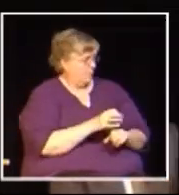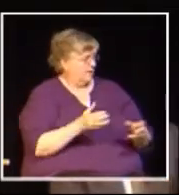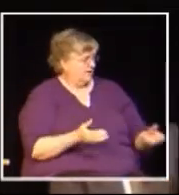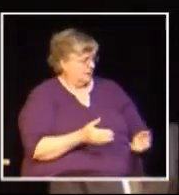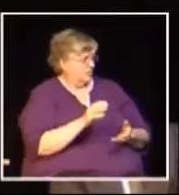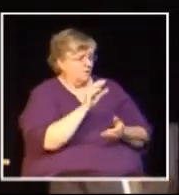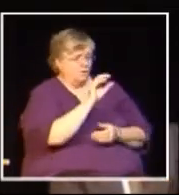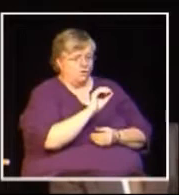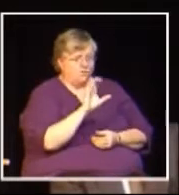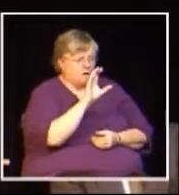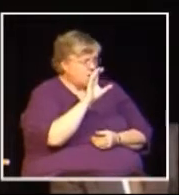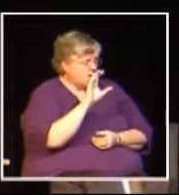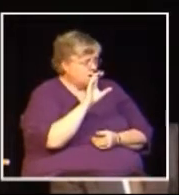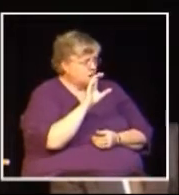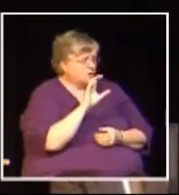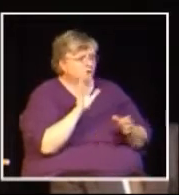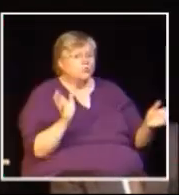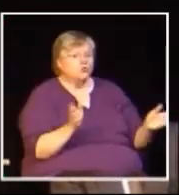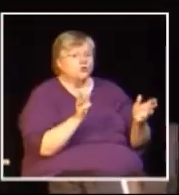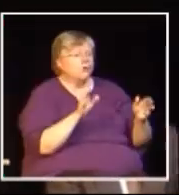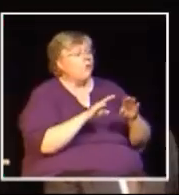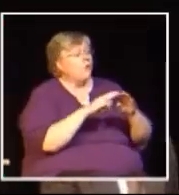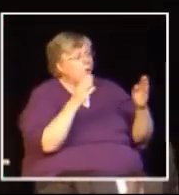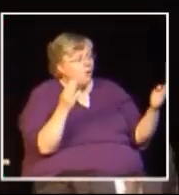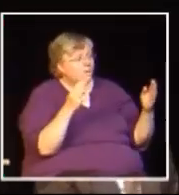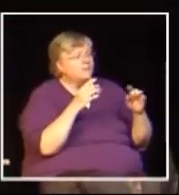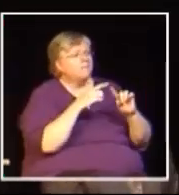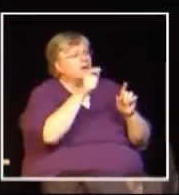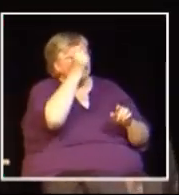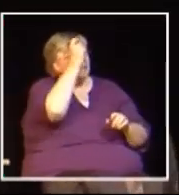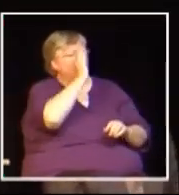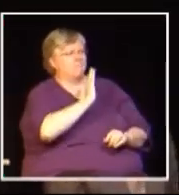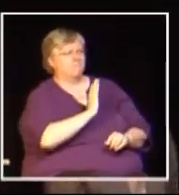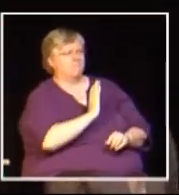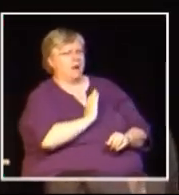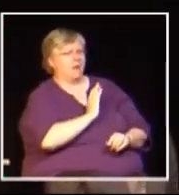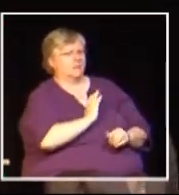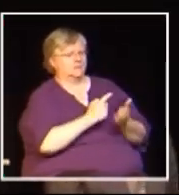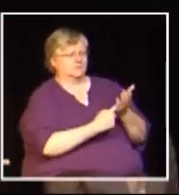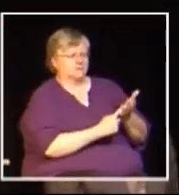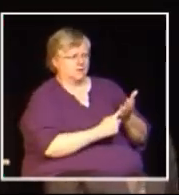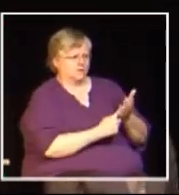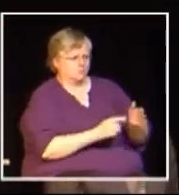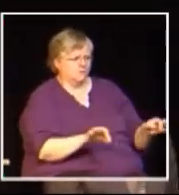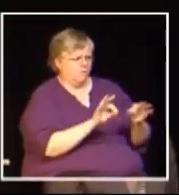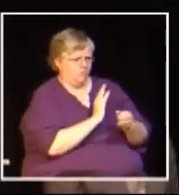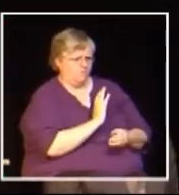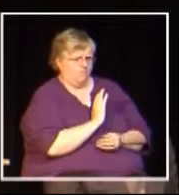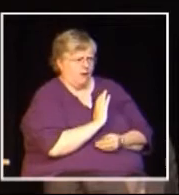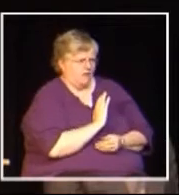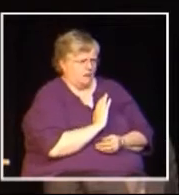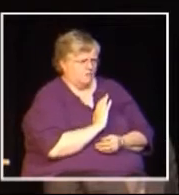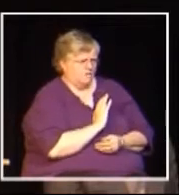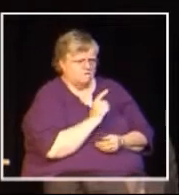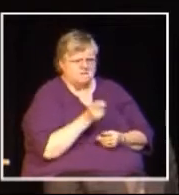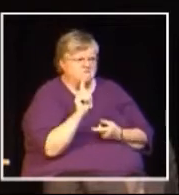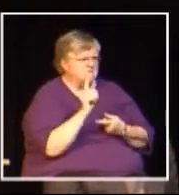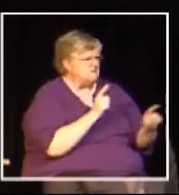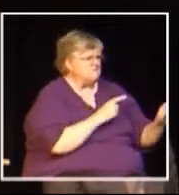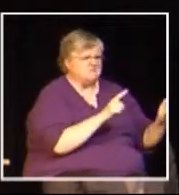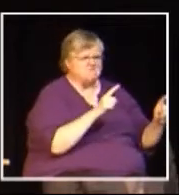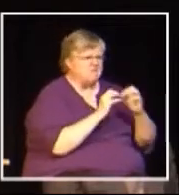the discussion to ensure the speakers have a chance to present their views equally and audience members have the opportunity to participate